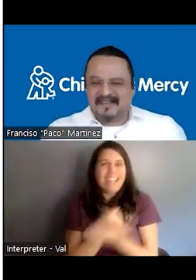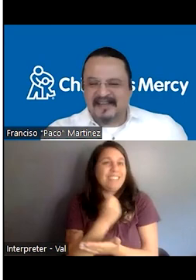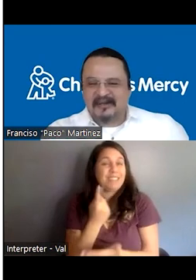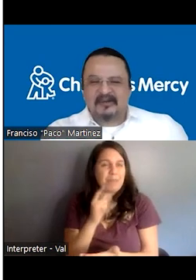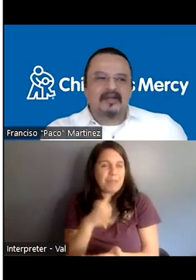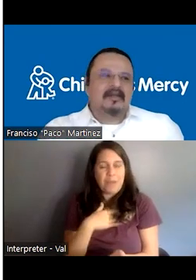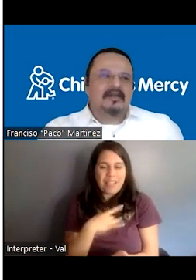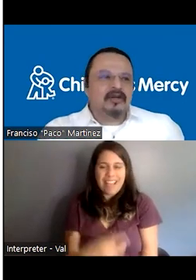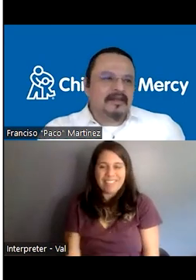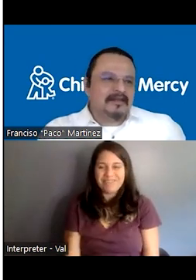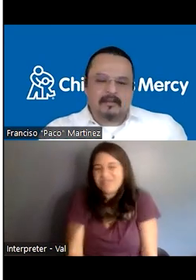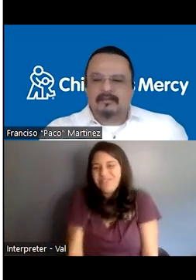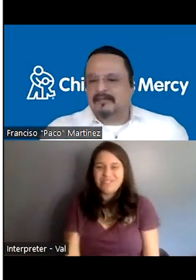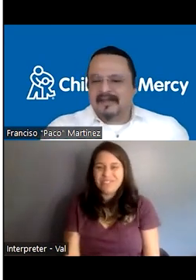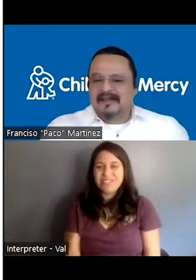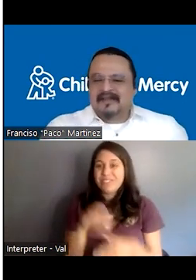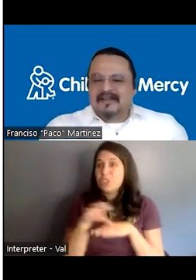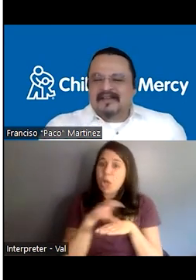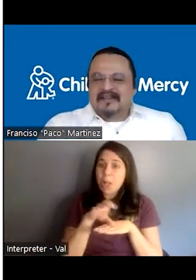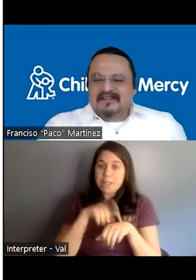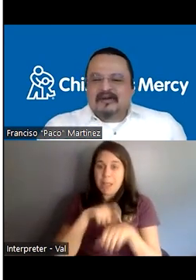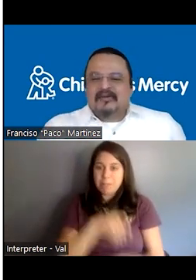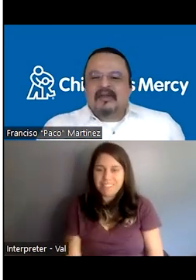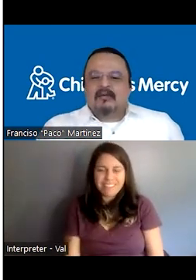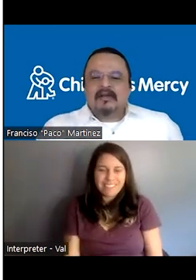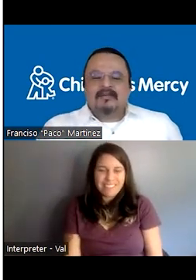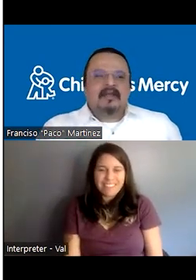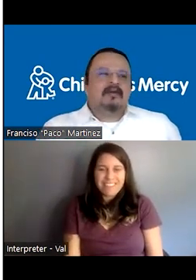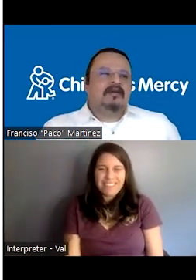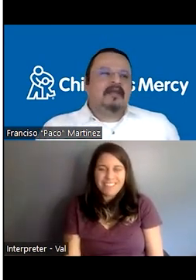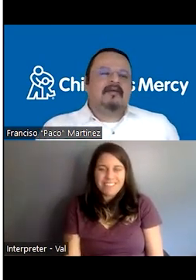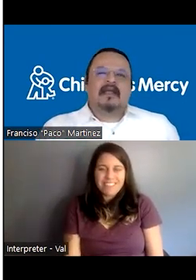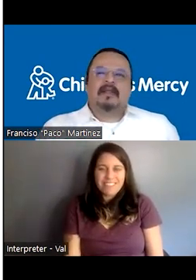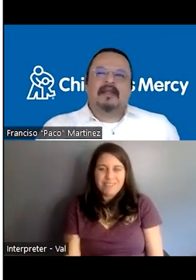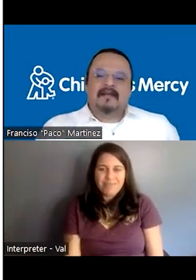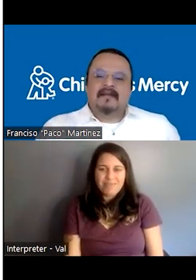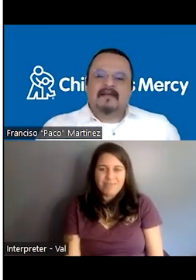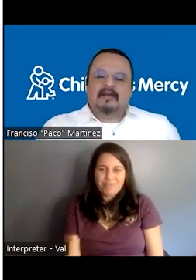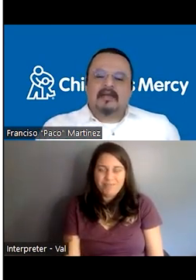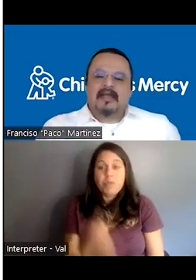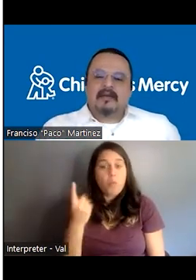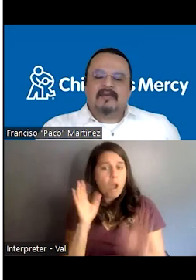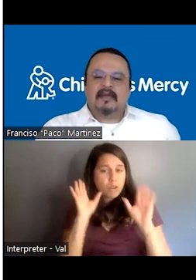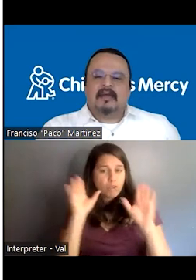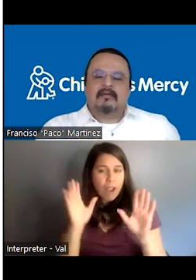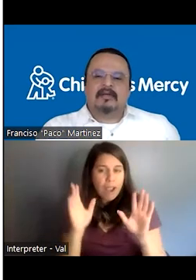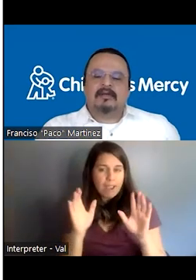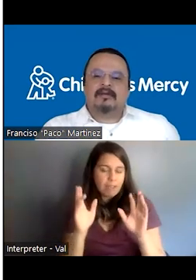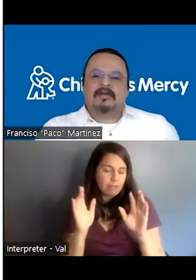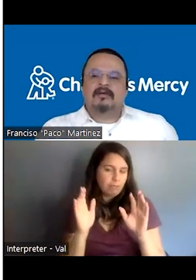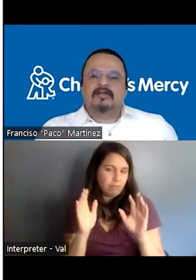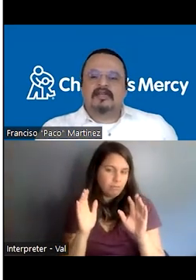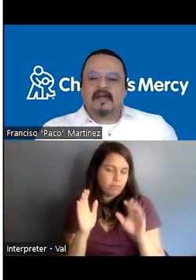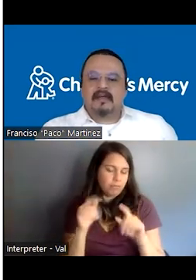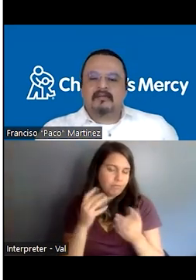I don't know. It's chocolate time. So one of the, one of the great places and times, uh, when